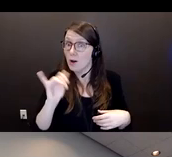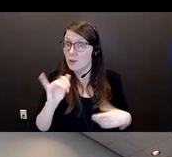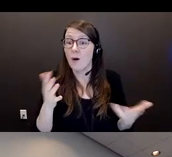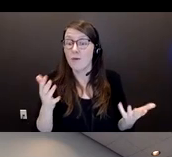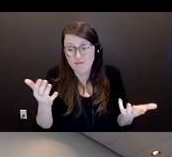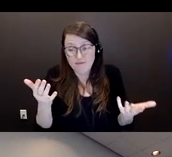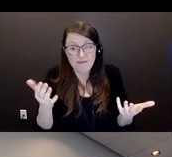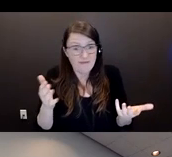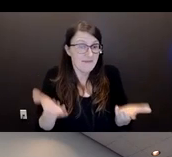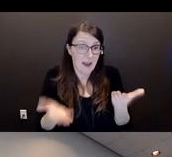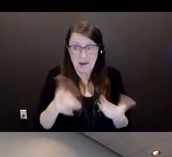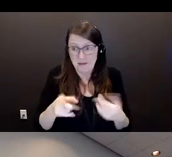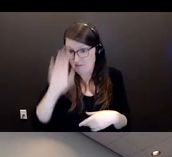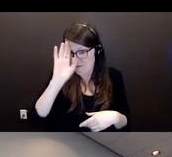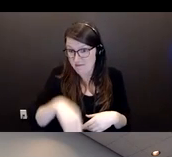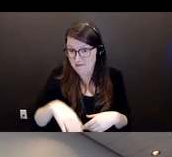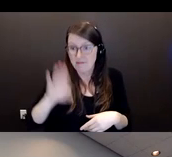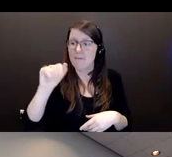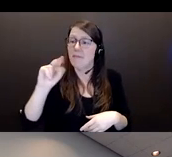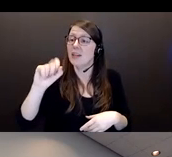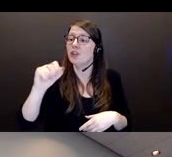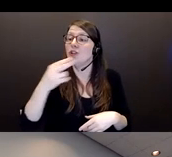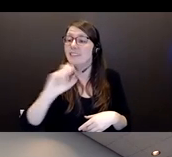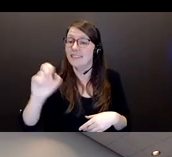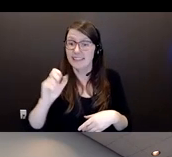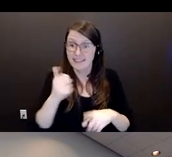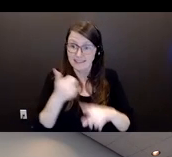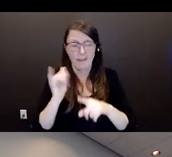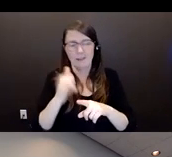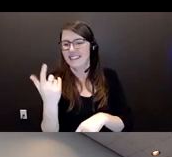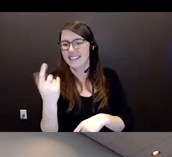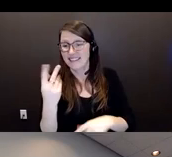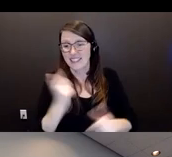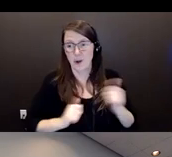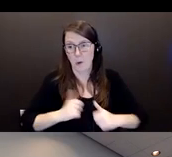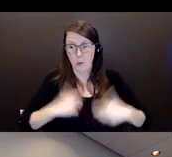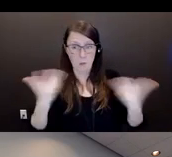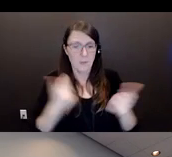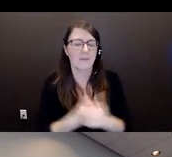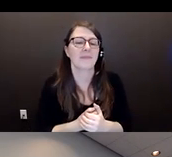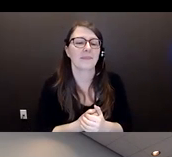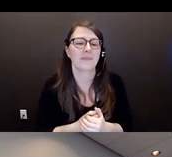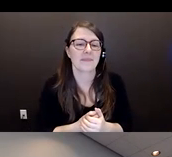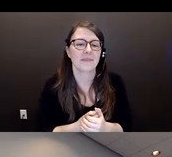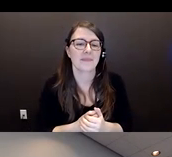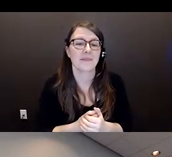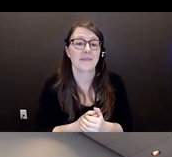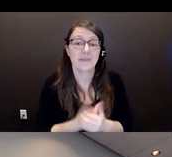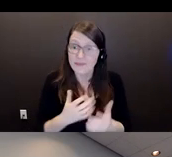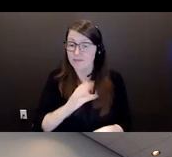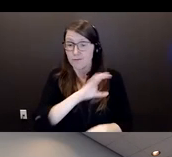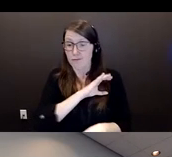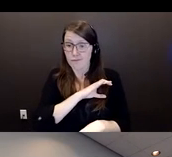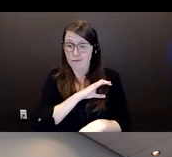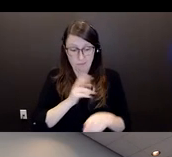not too long ago, which I've only been able to find on YouTube. So Banshee itself actually comprised of